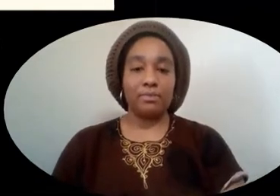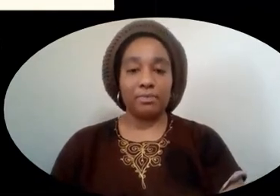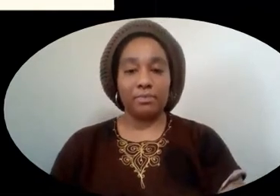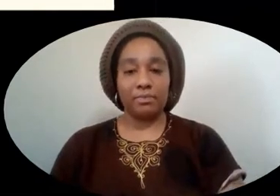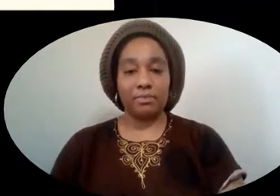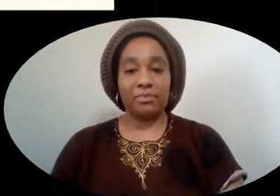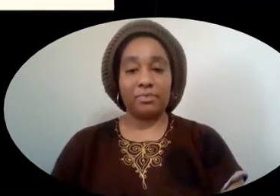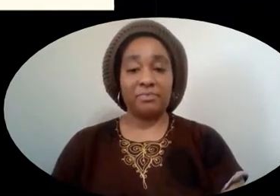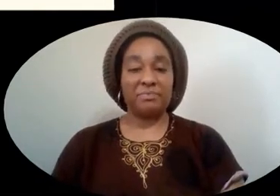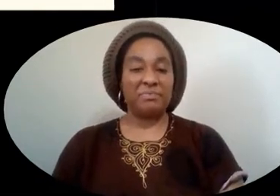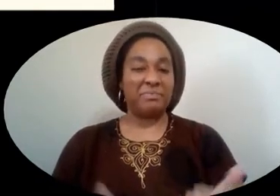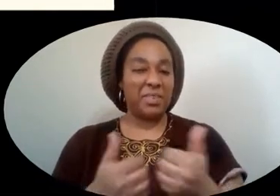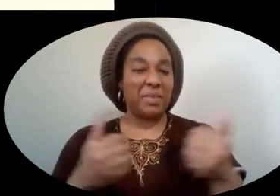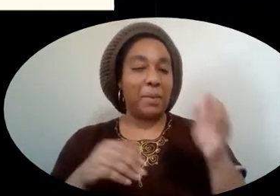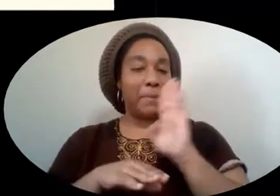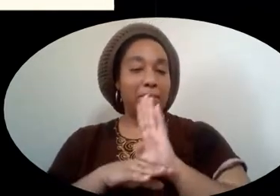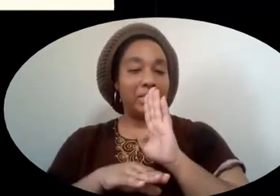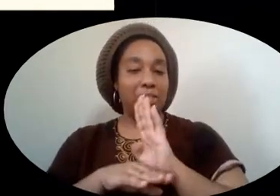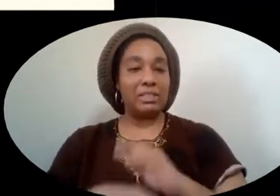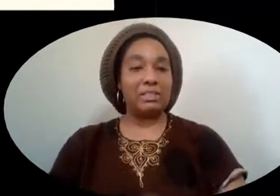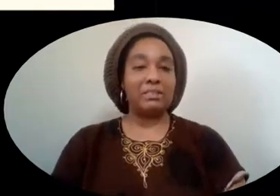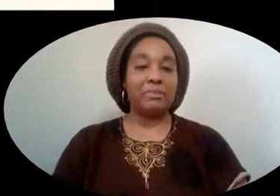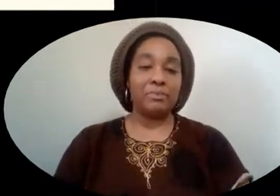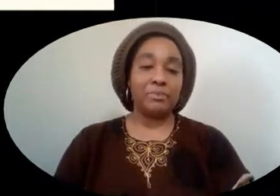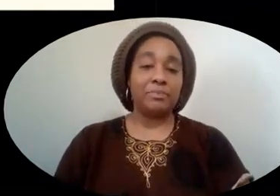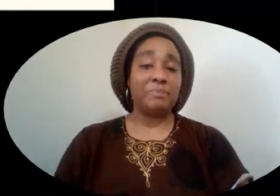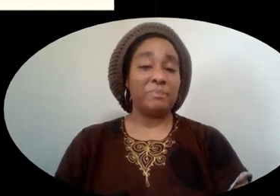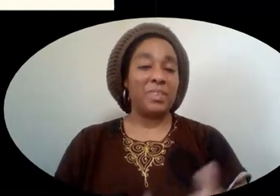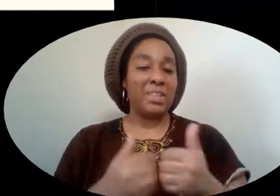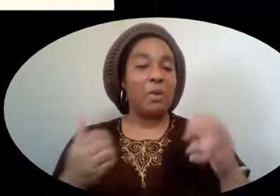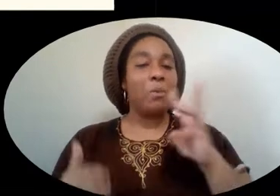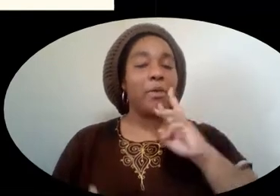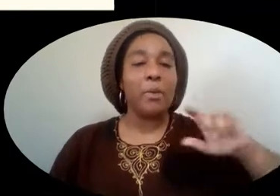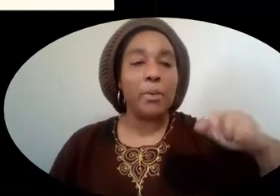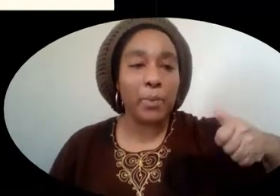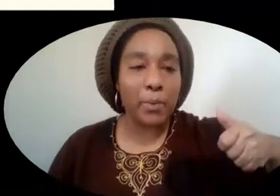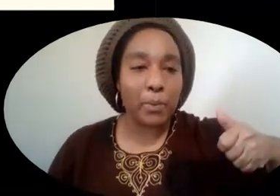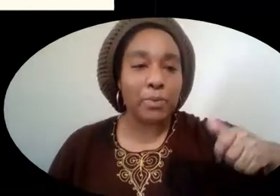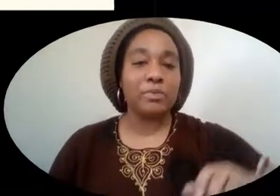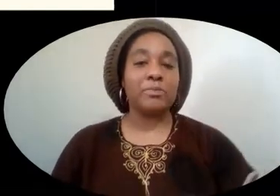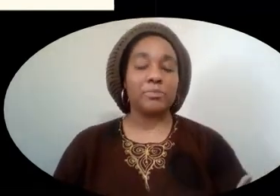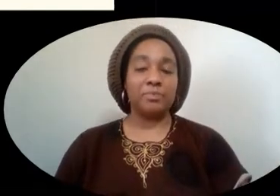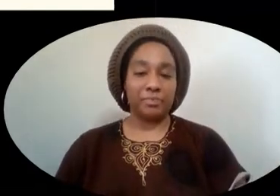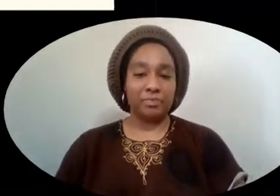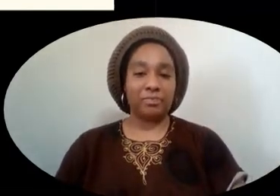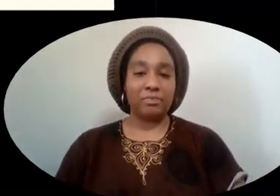There were segregated businesses and even segregated water fountains.